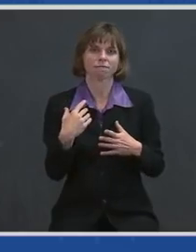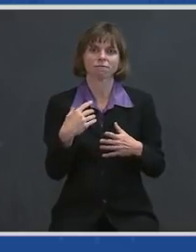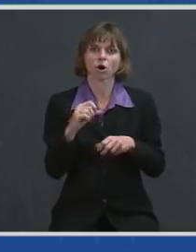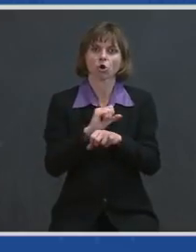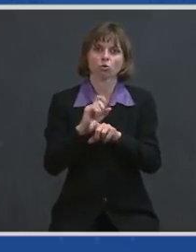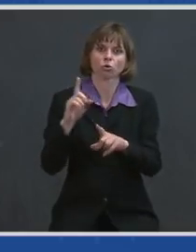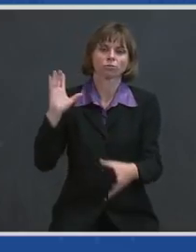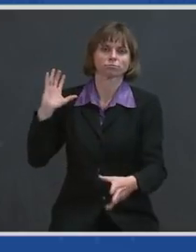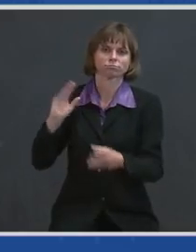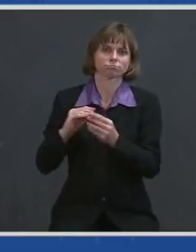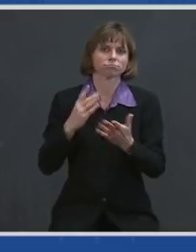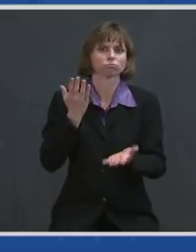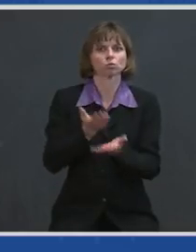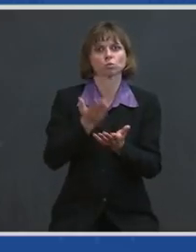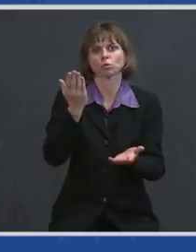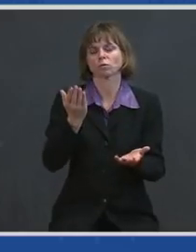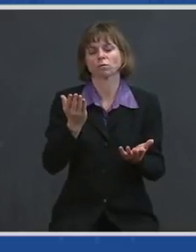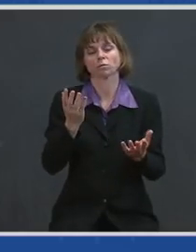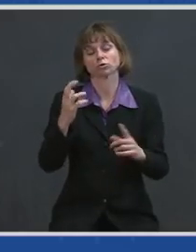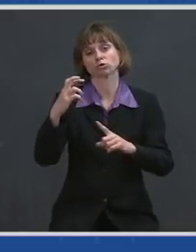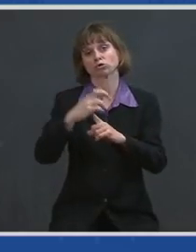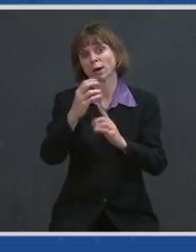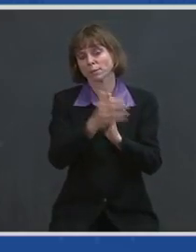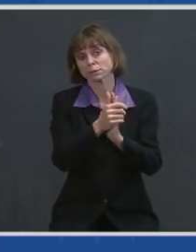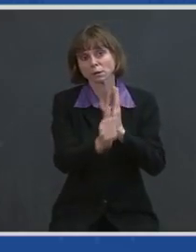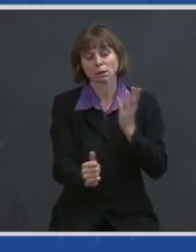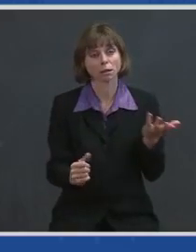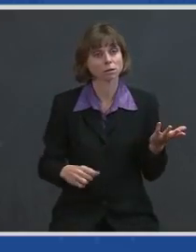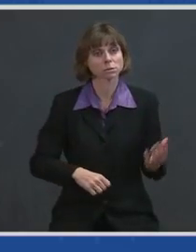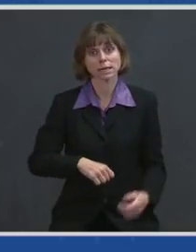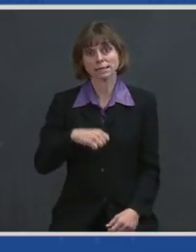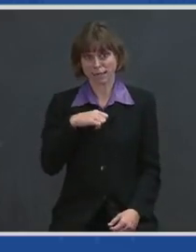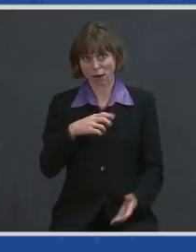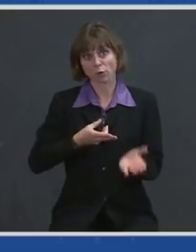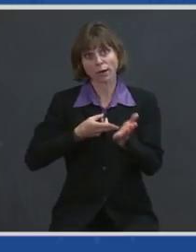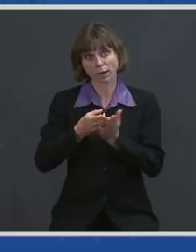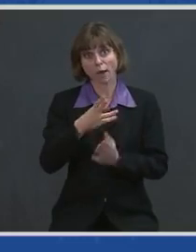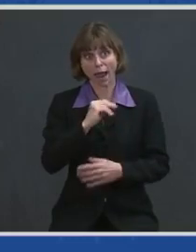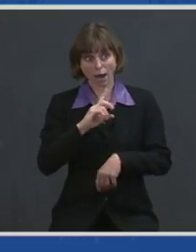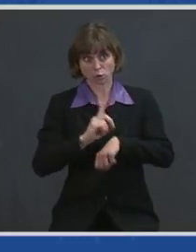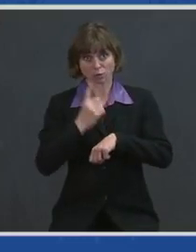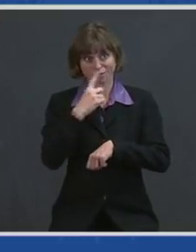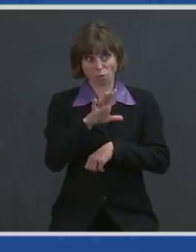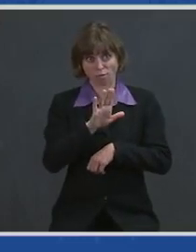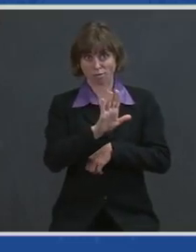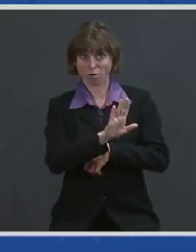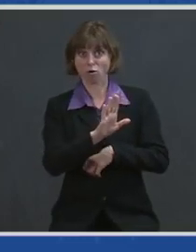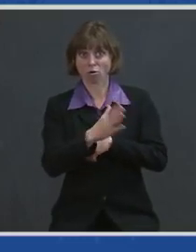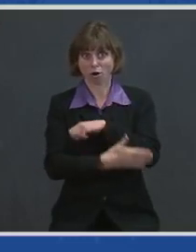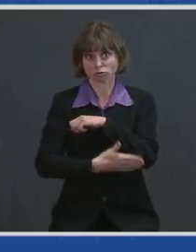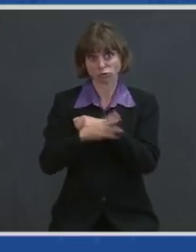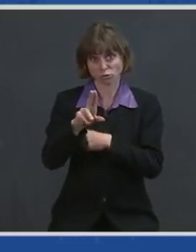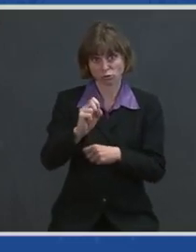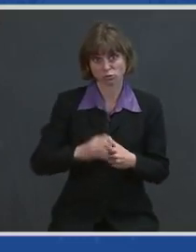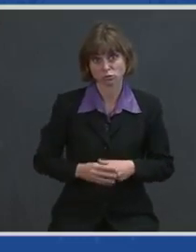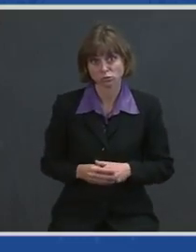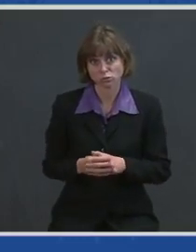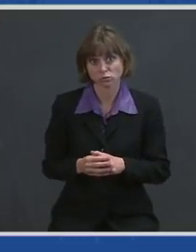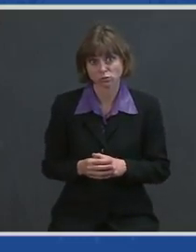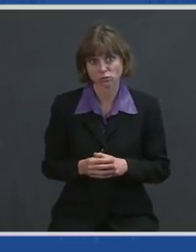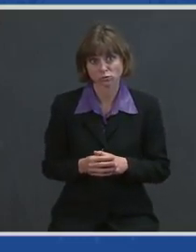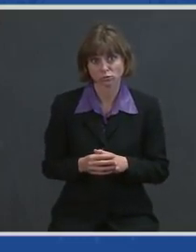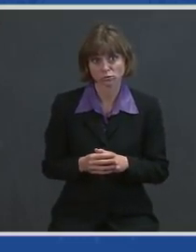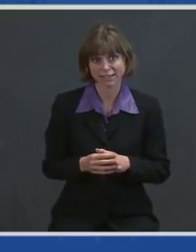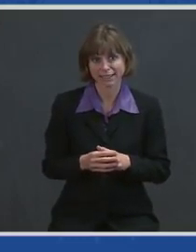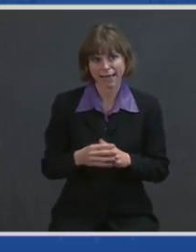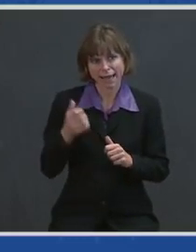incomparable skill, integrity, and duty to country. And at every step,